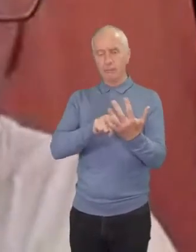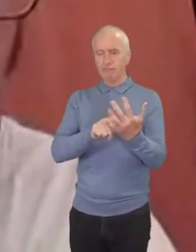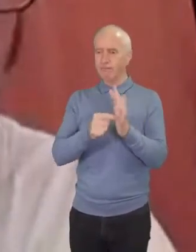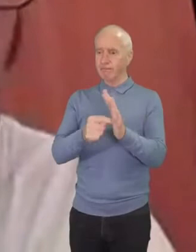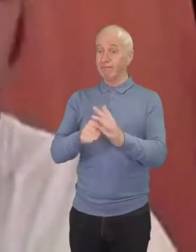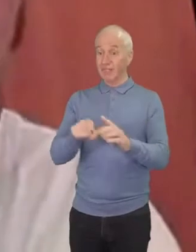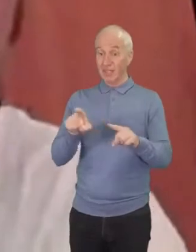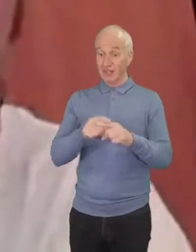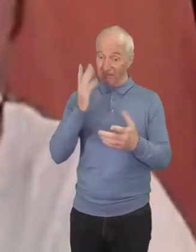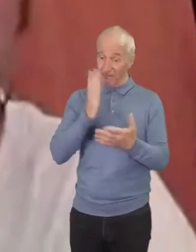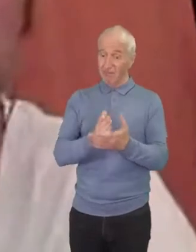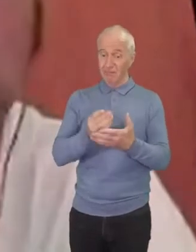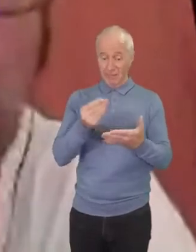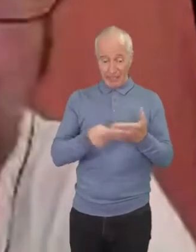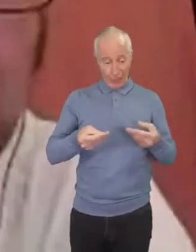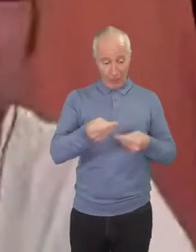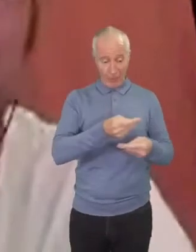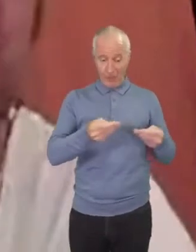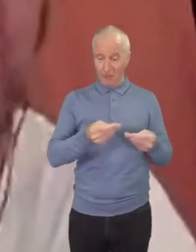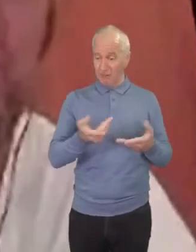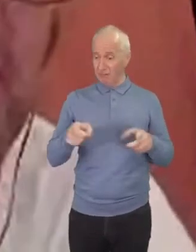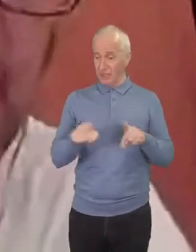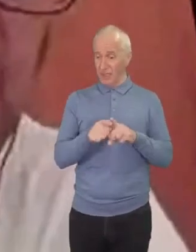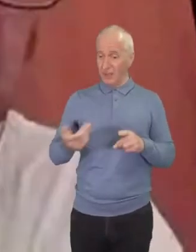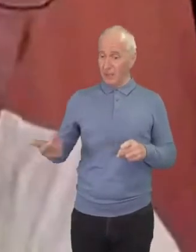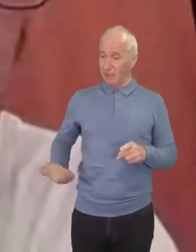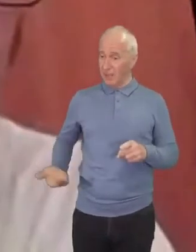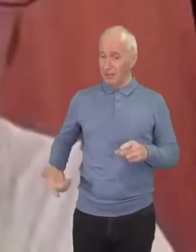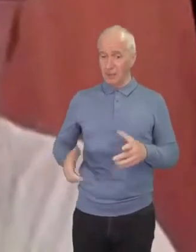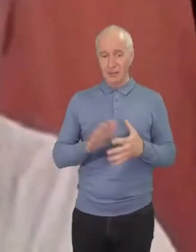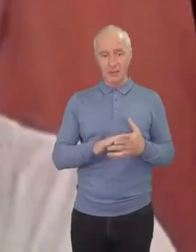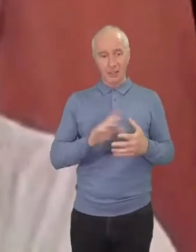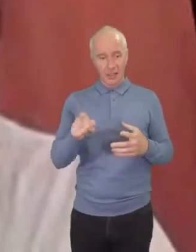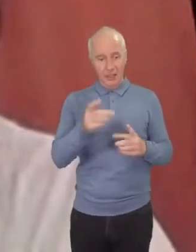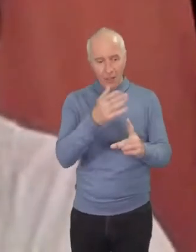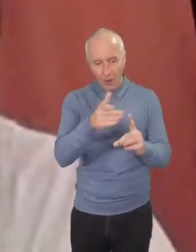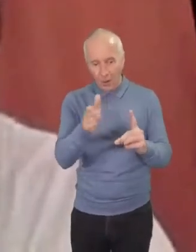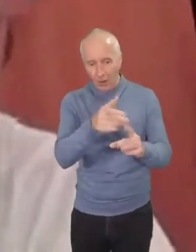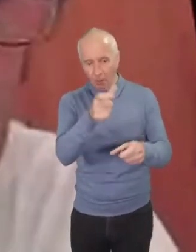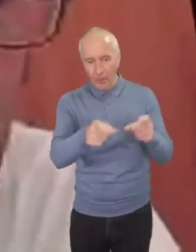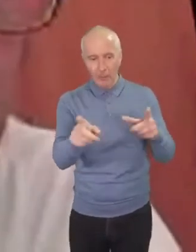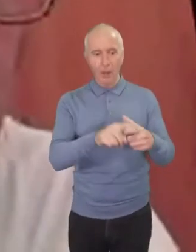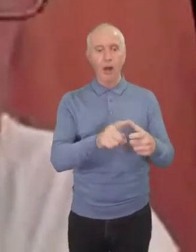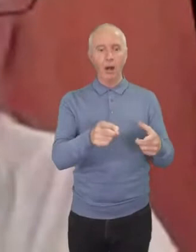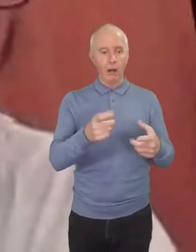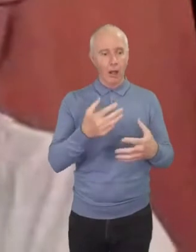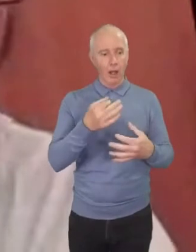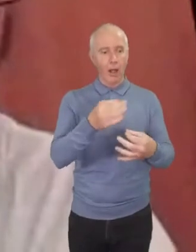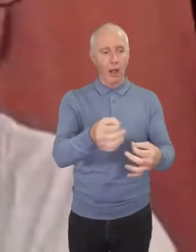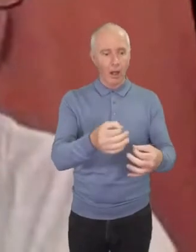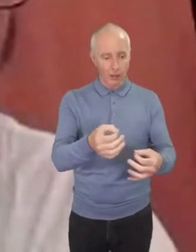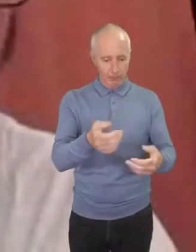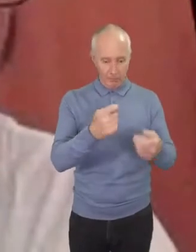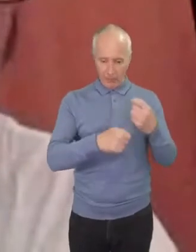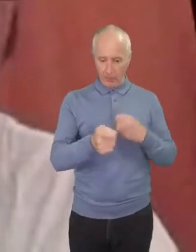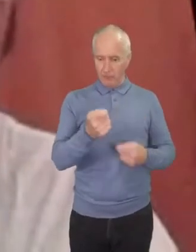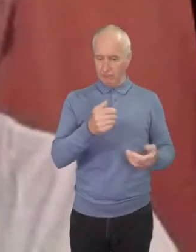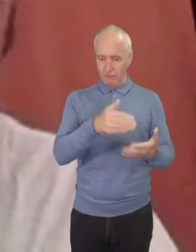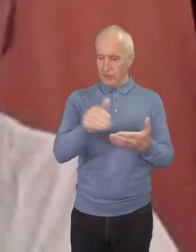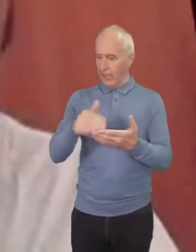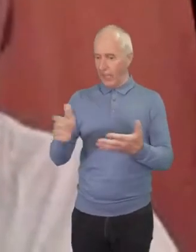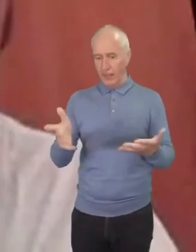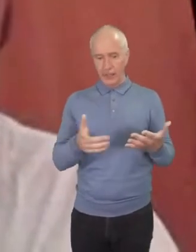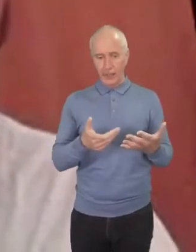that is exploitive and so damaging um and deadly is is really